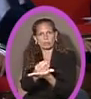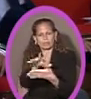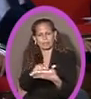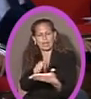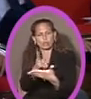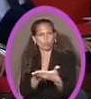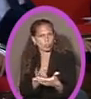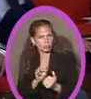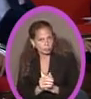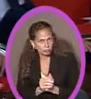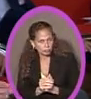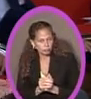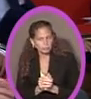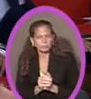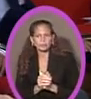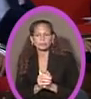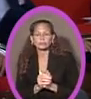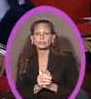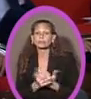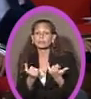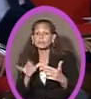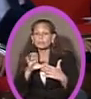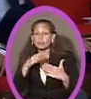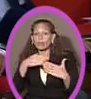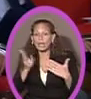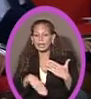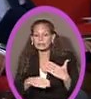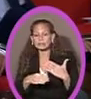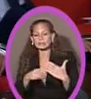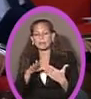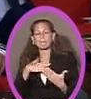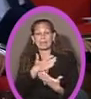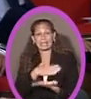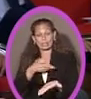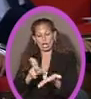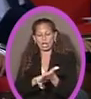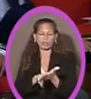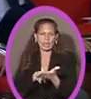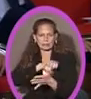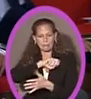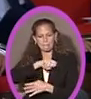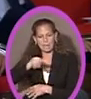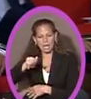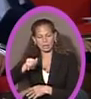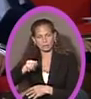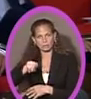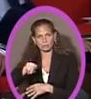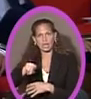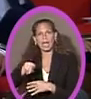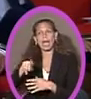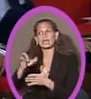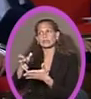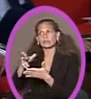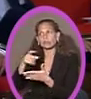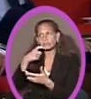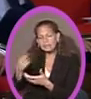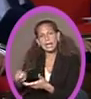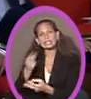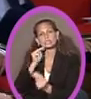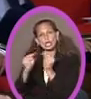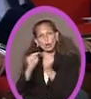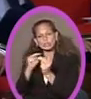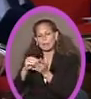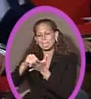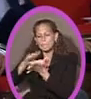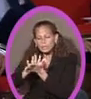So in closing, I'm going to ask you to send this back and demand that your negotiators put something in writing to allay our